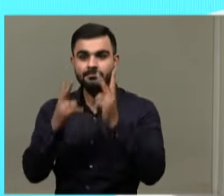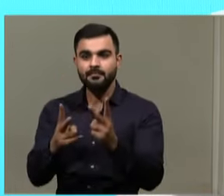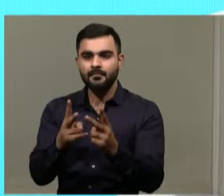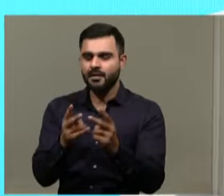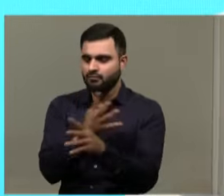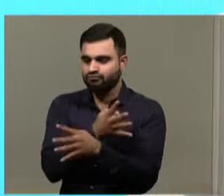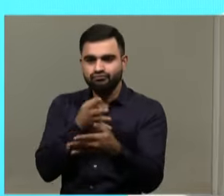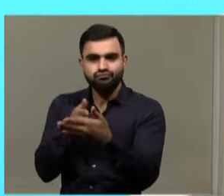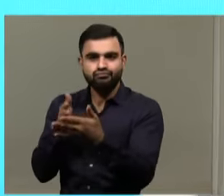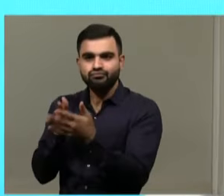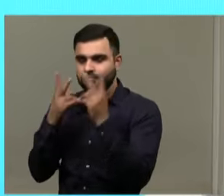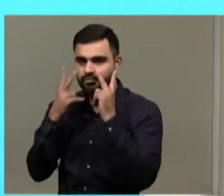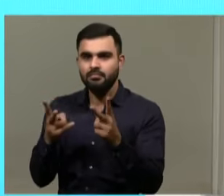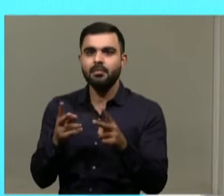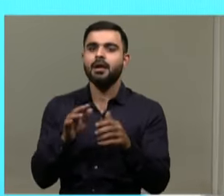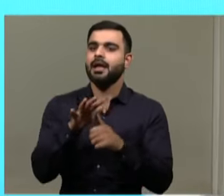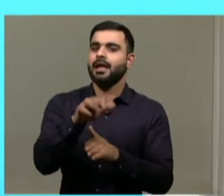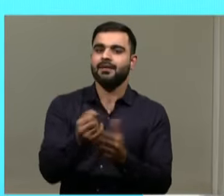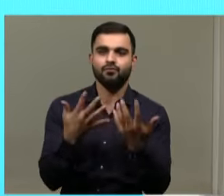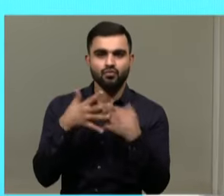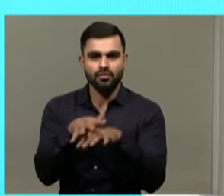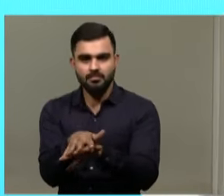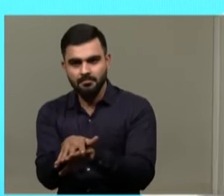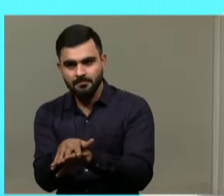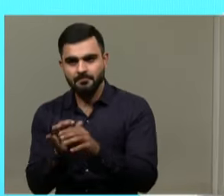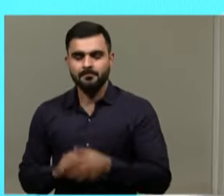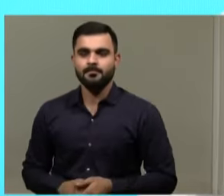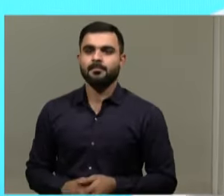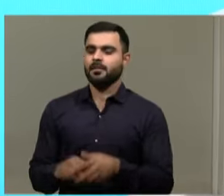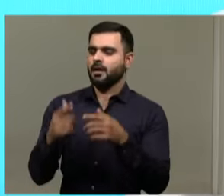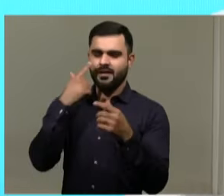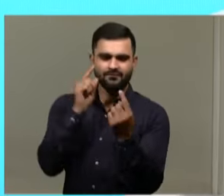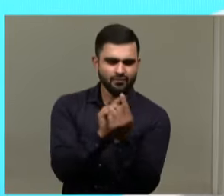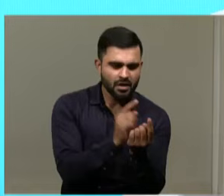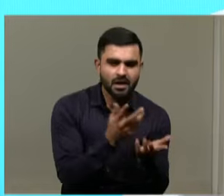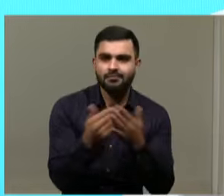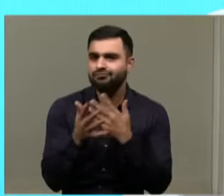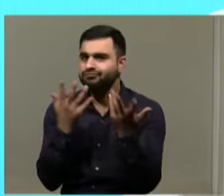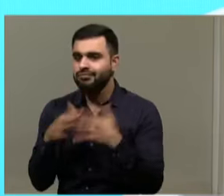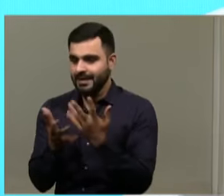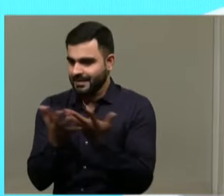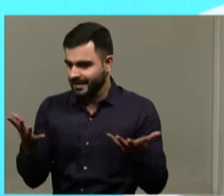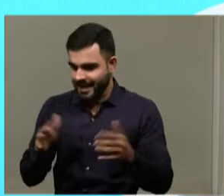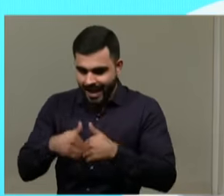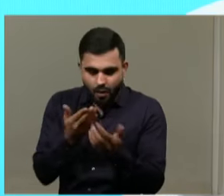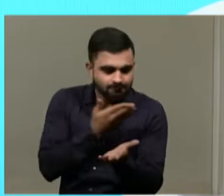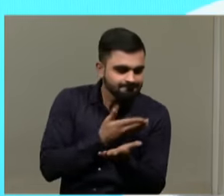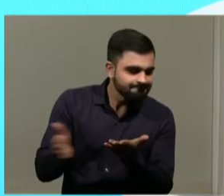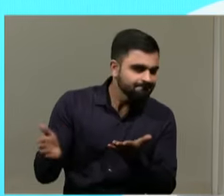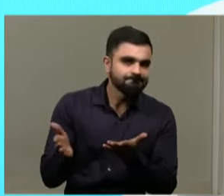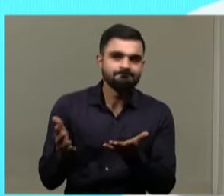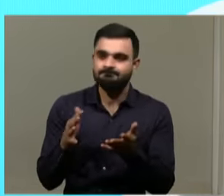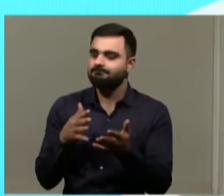barriers to accessibility, inclusive ability, physical or otherwise. It makes us all think about how we can remove them.